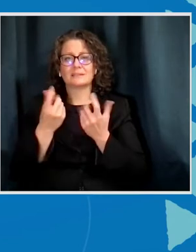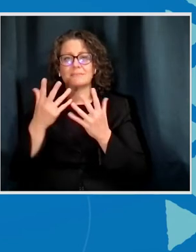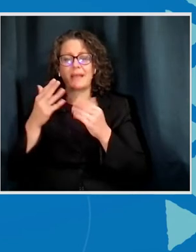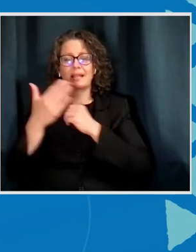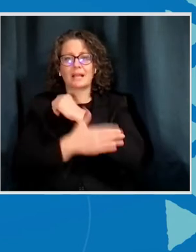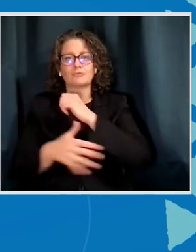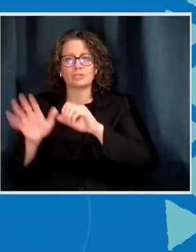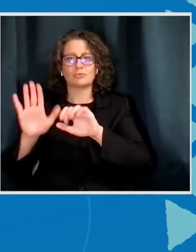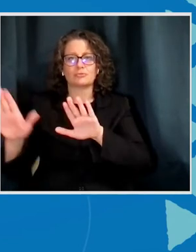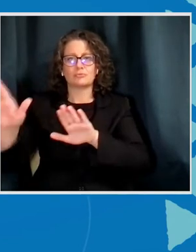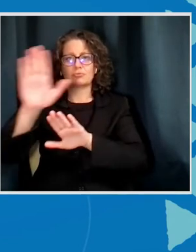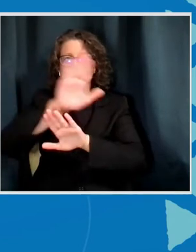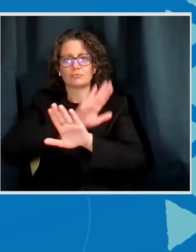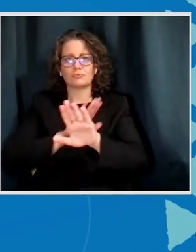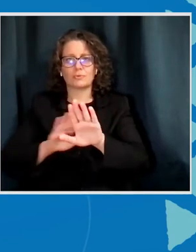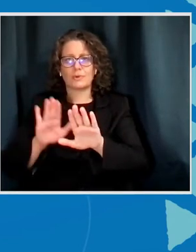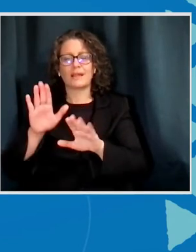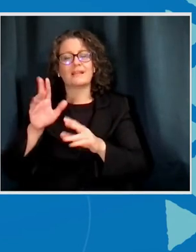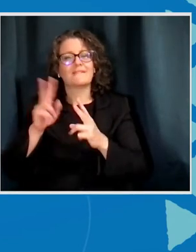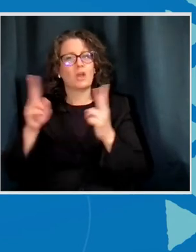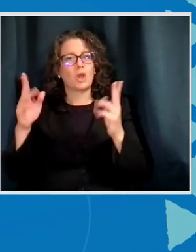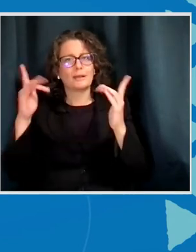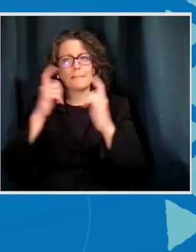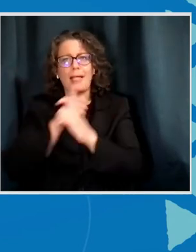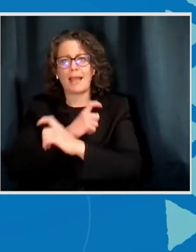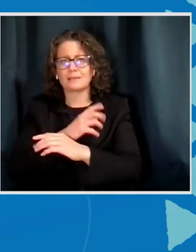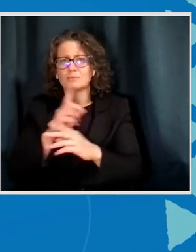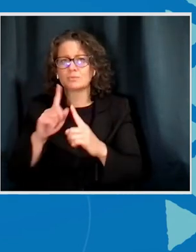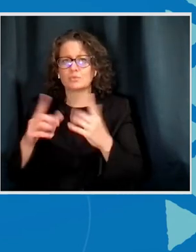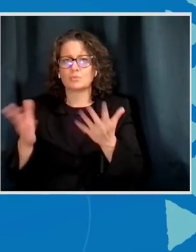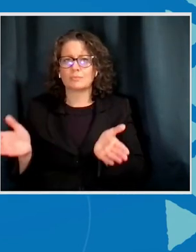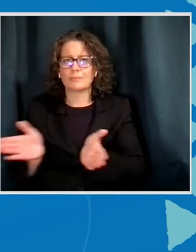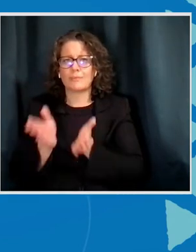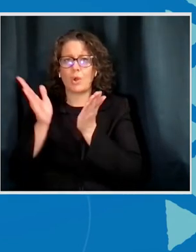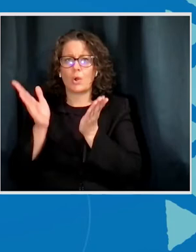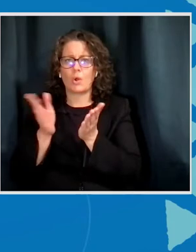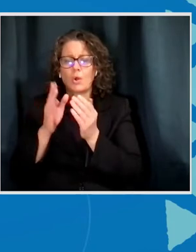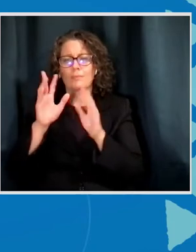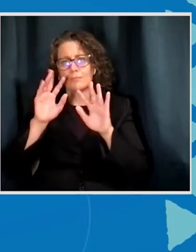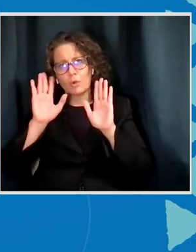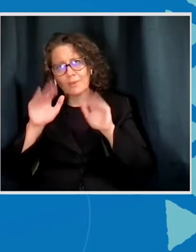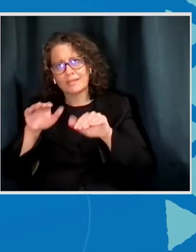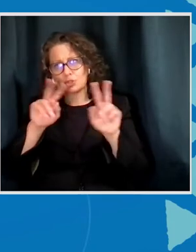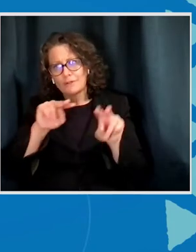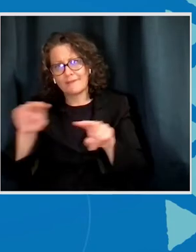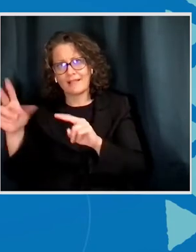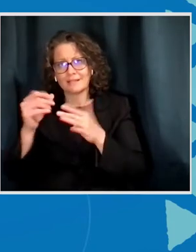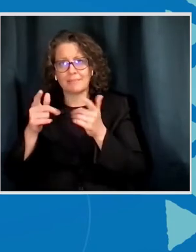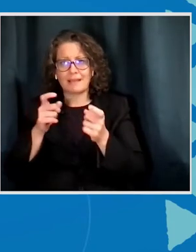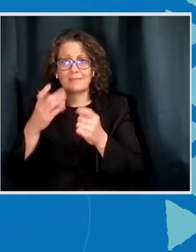very complex to promote marine surveillance and management. Thank you for sharing your experience.